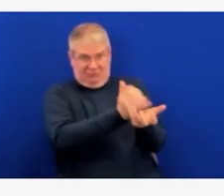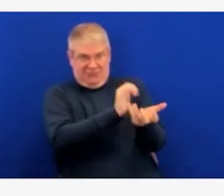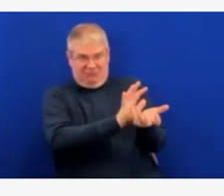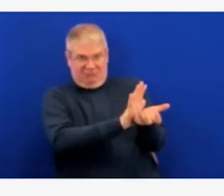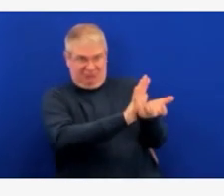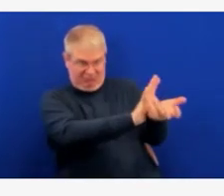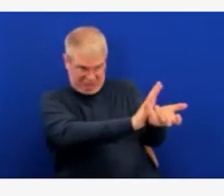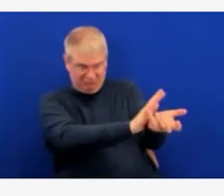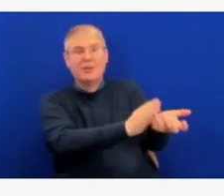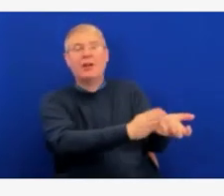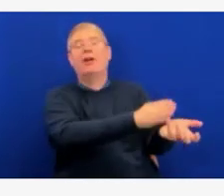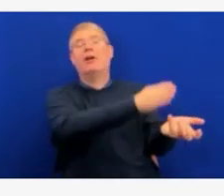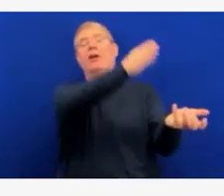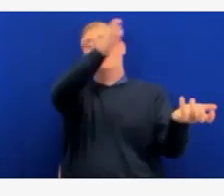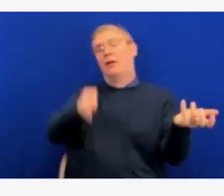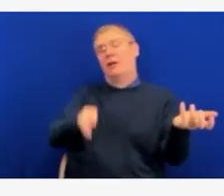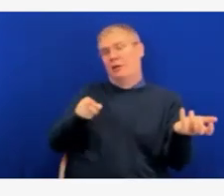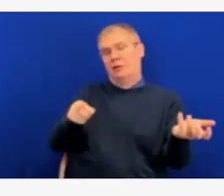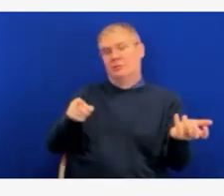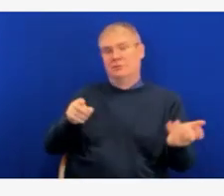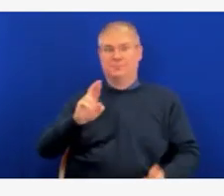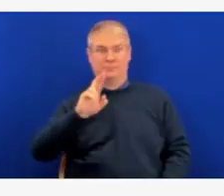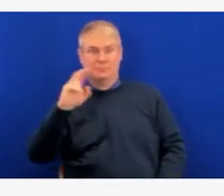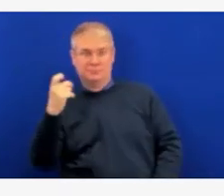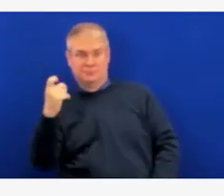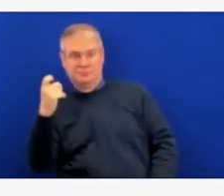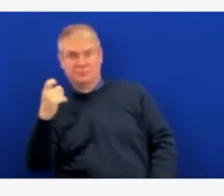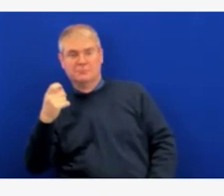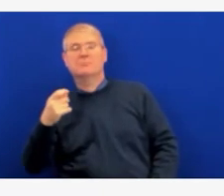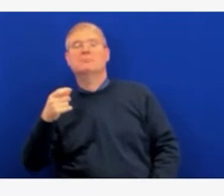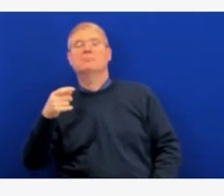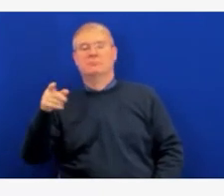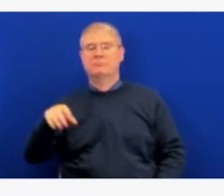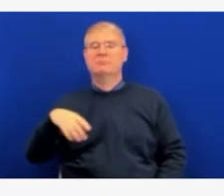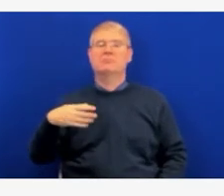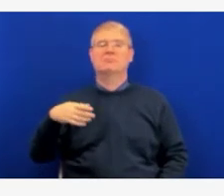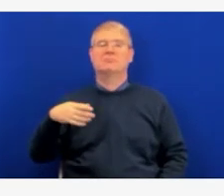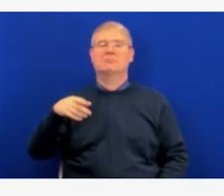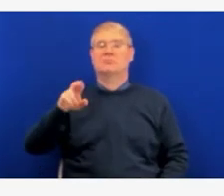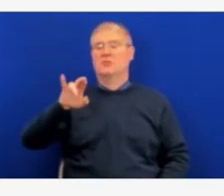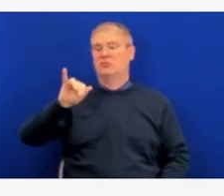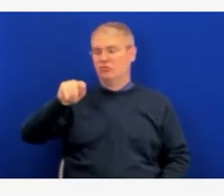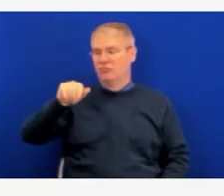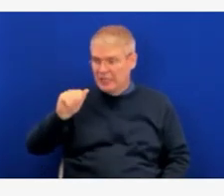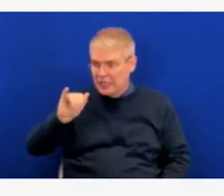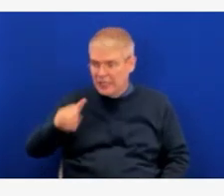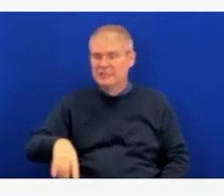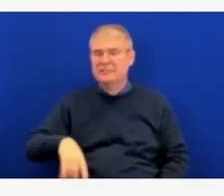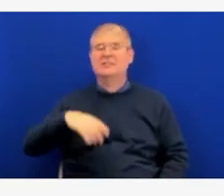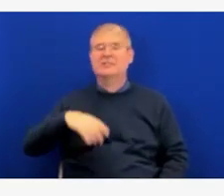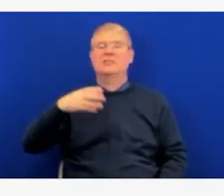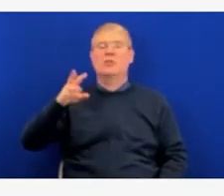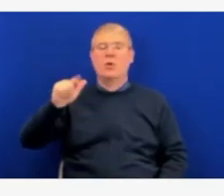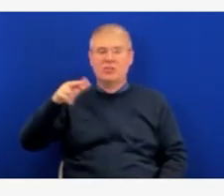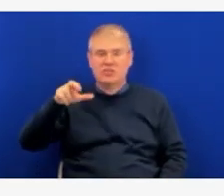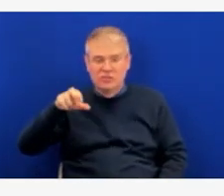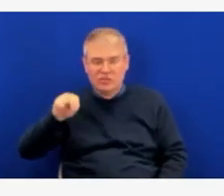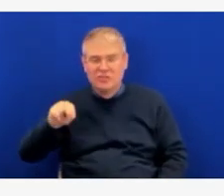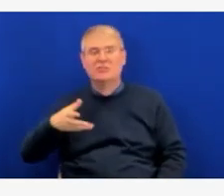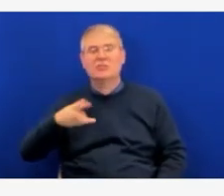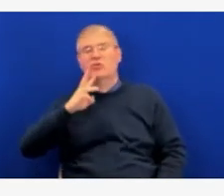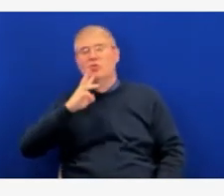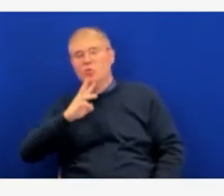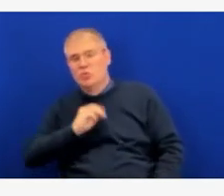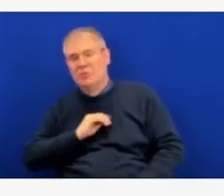mostly large-chain pharmacies, they did not receive shipments. They will, however, have inventory tomorrow or